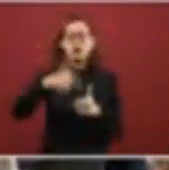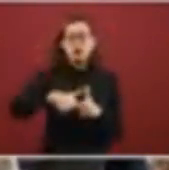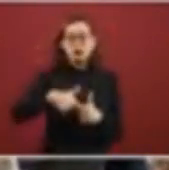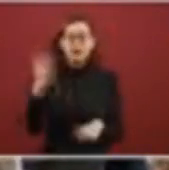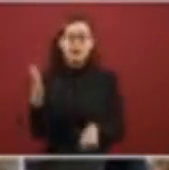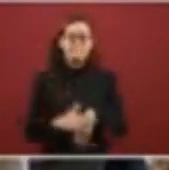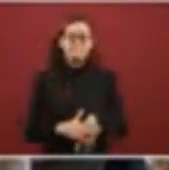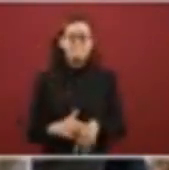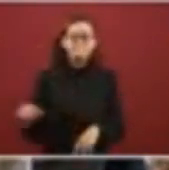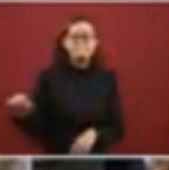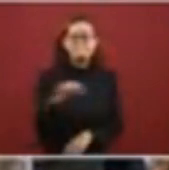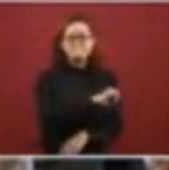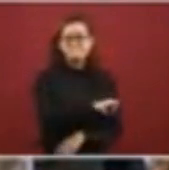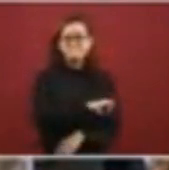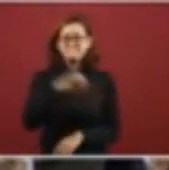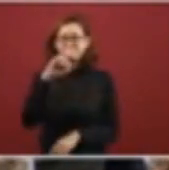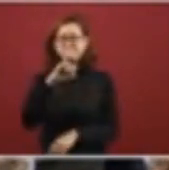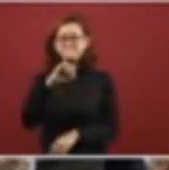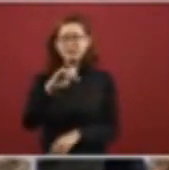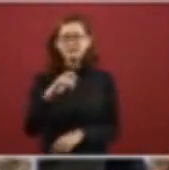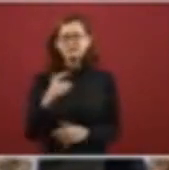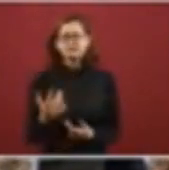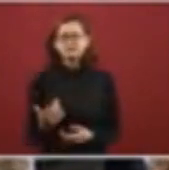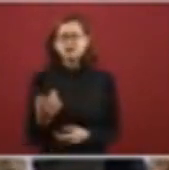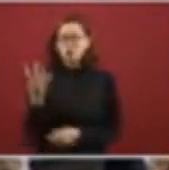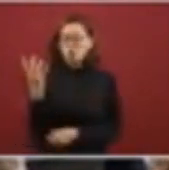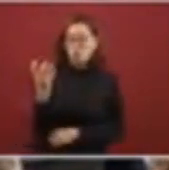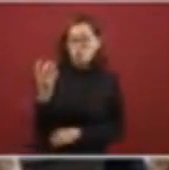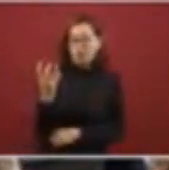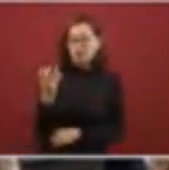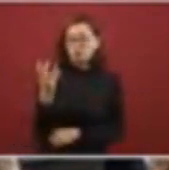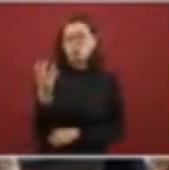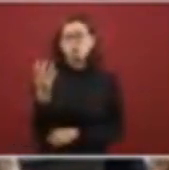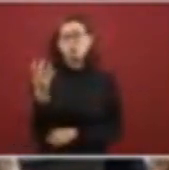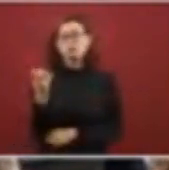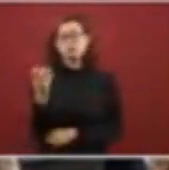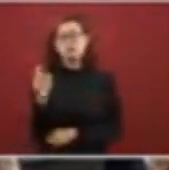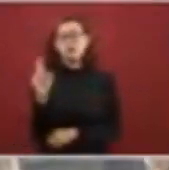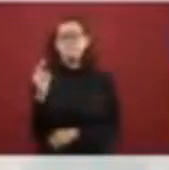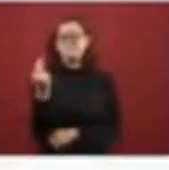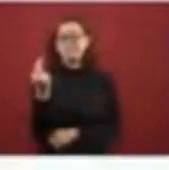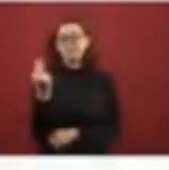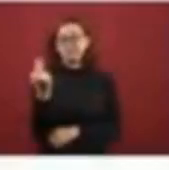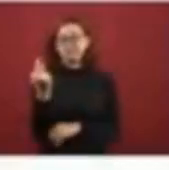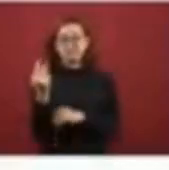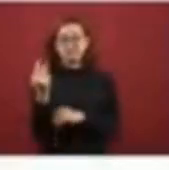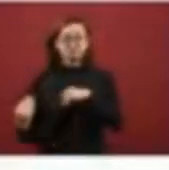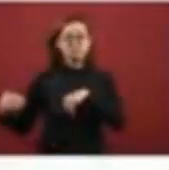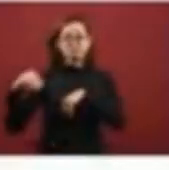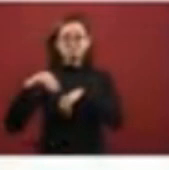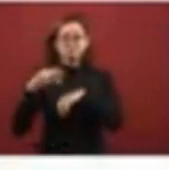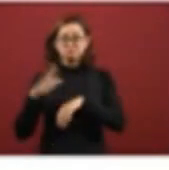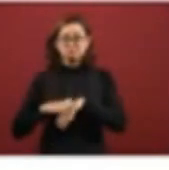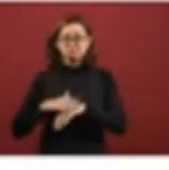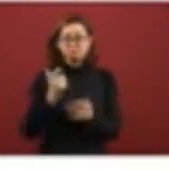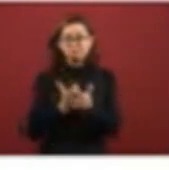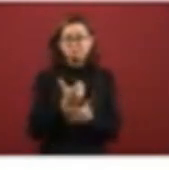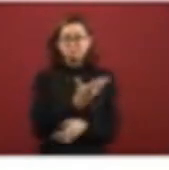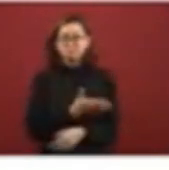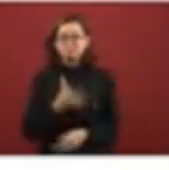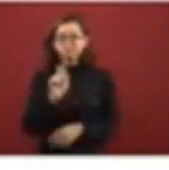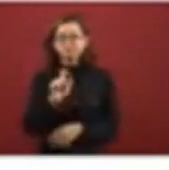in relation to the gas. highest is $4